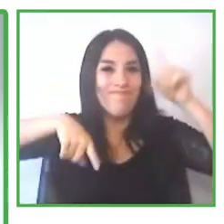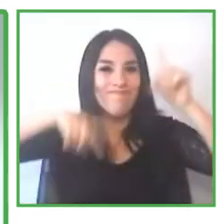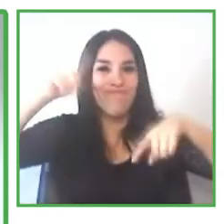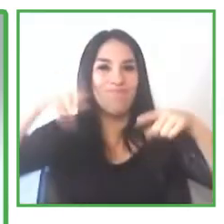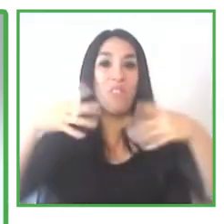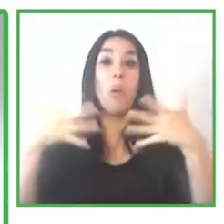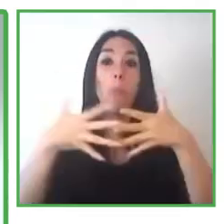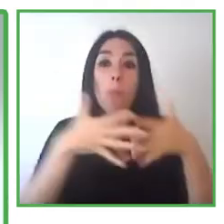afterwards,